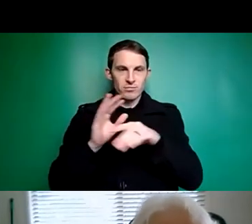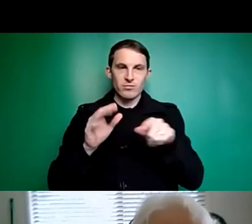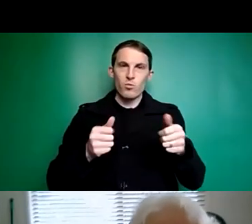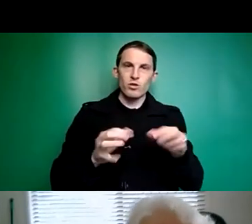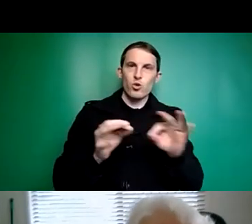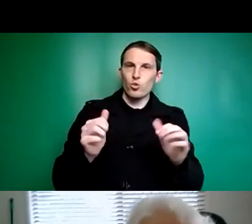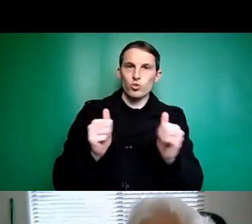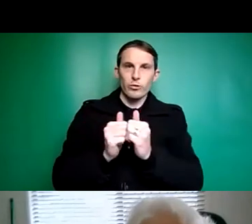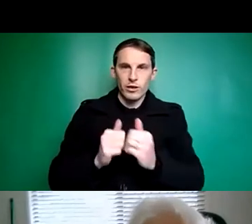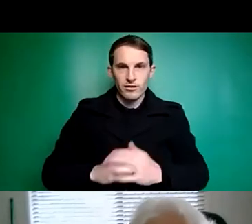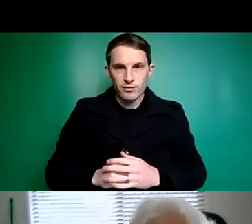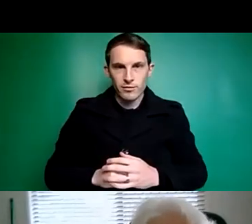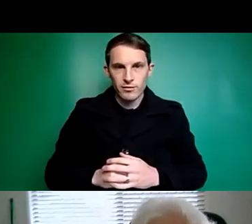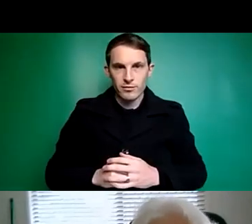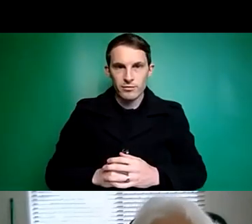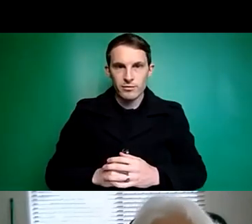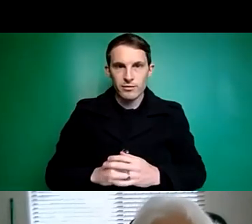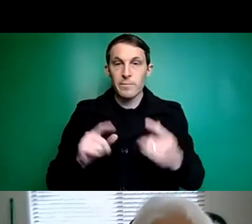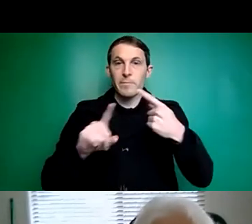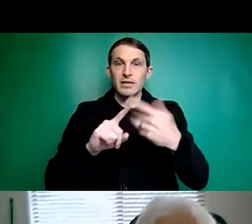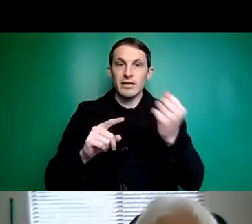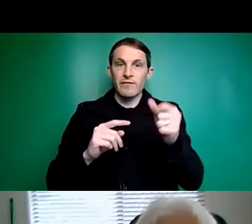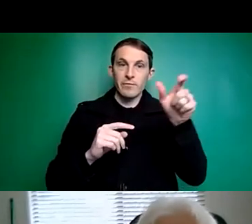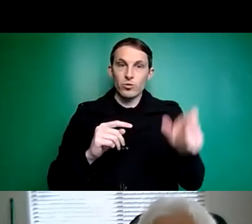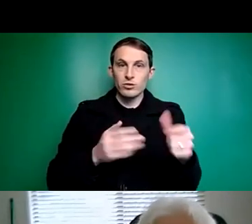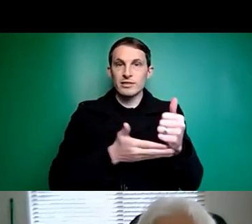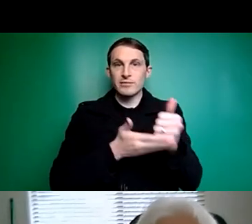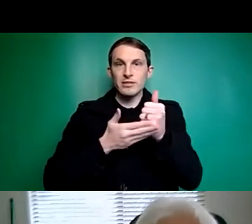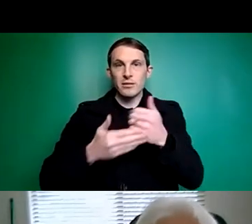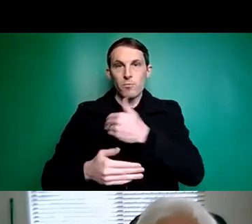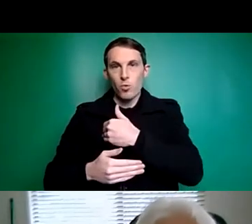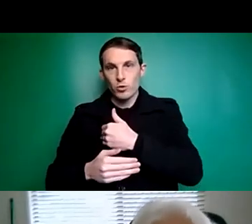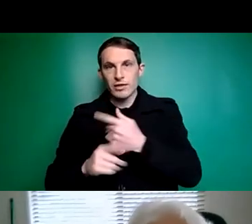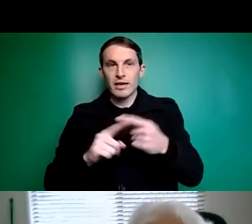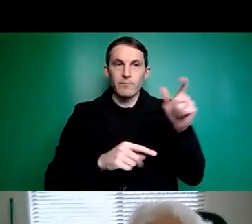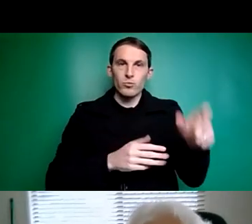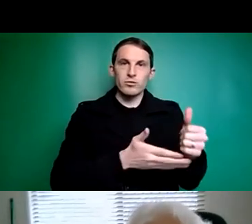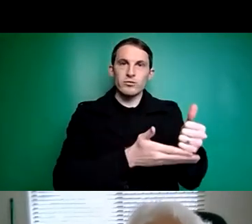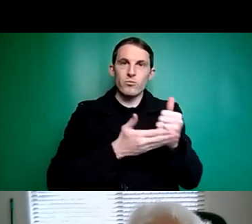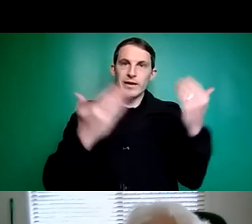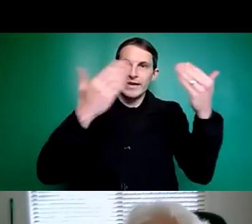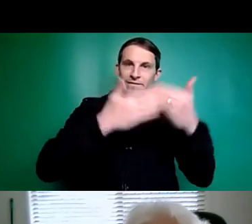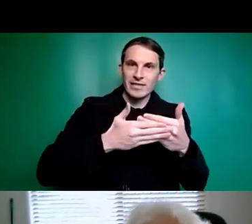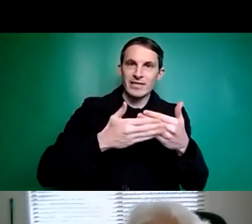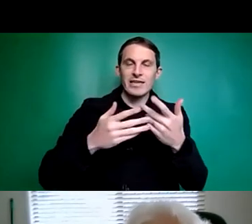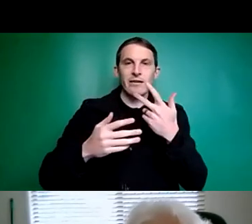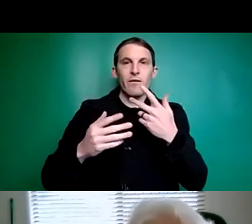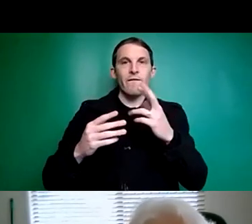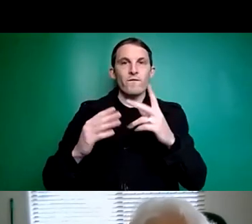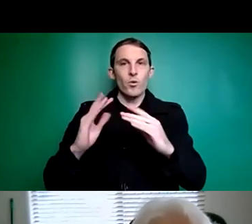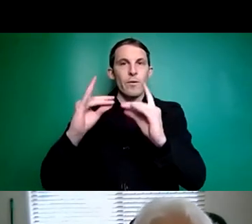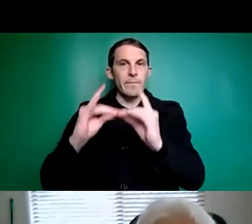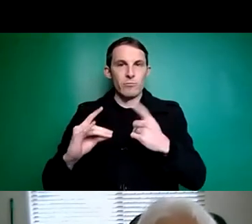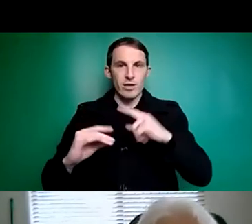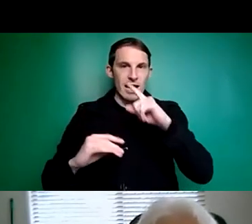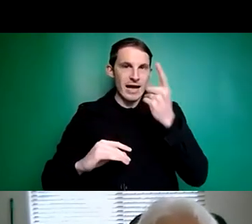I also have girls assist me in the morning and evening getting in and out of bed because I cannot stand on my own.